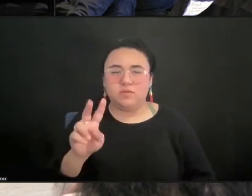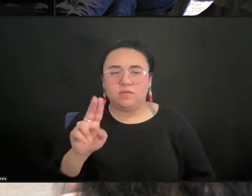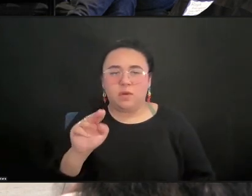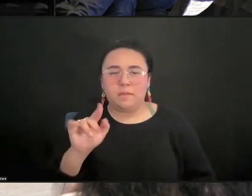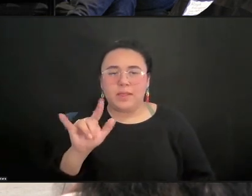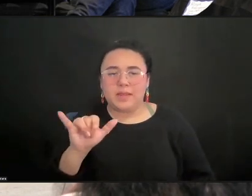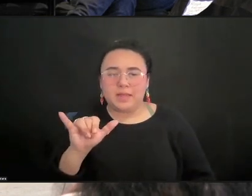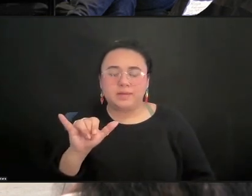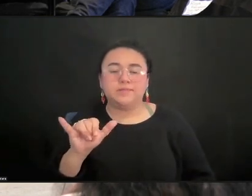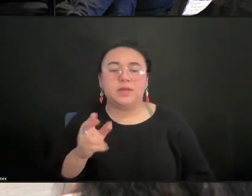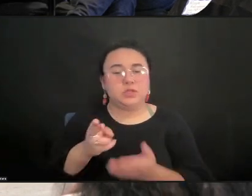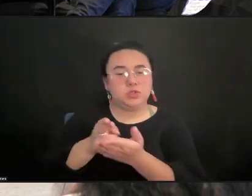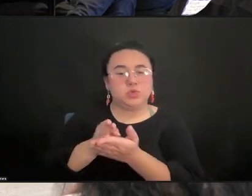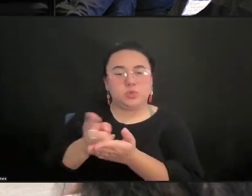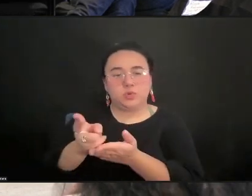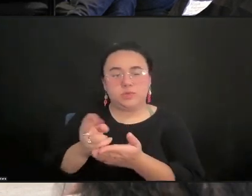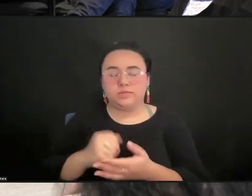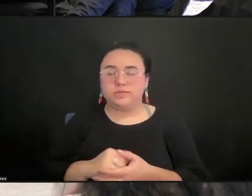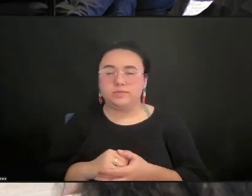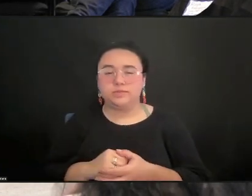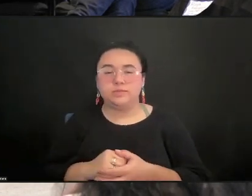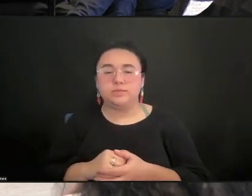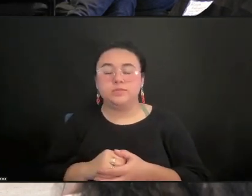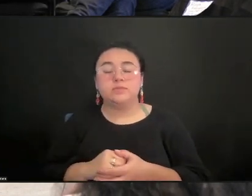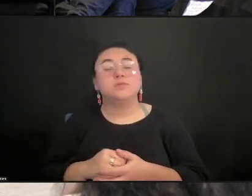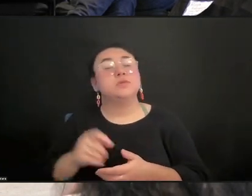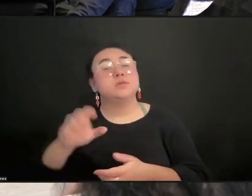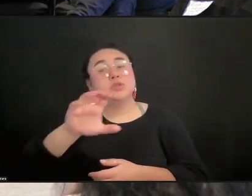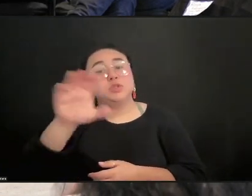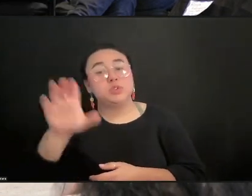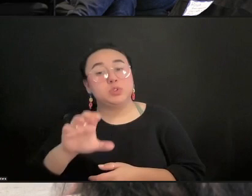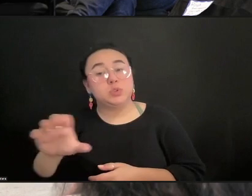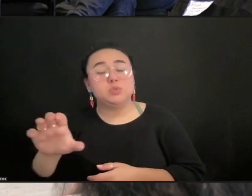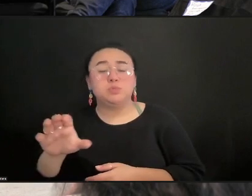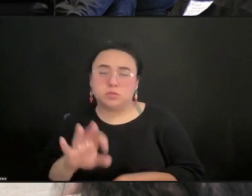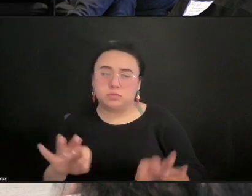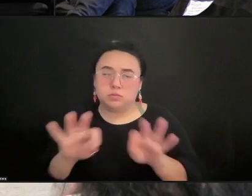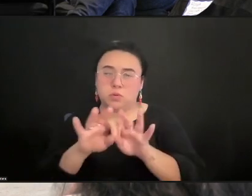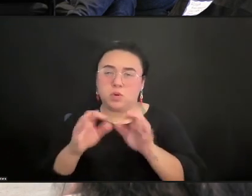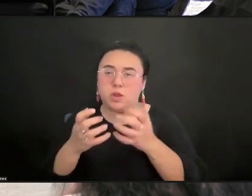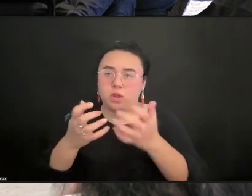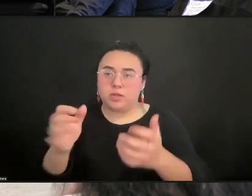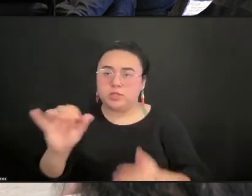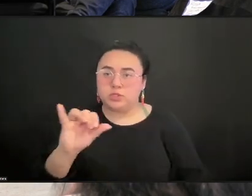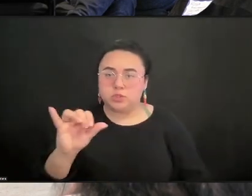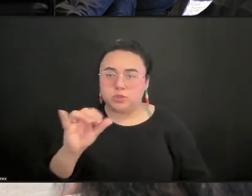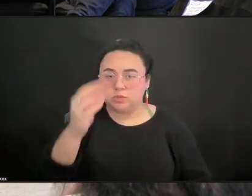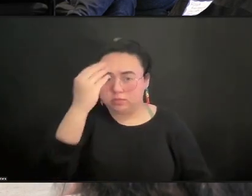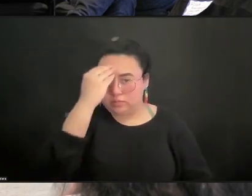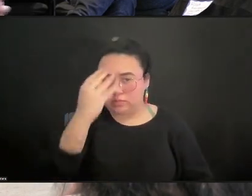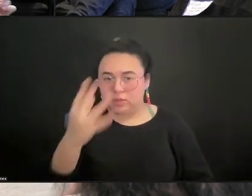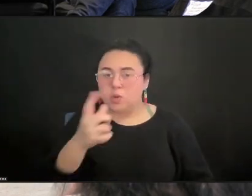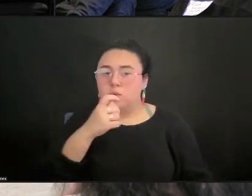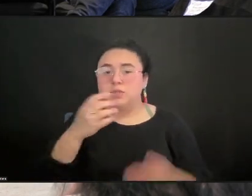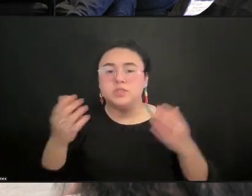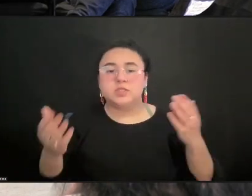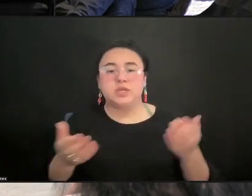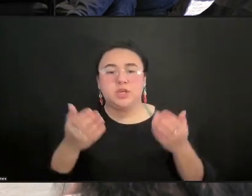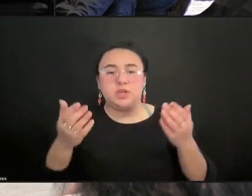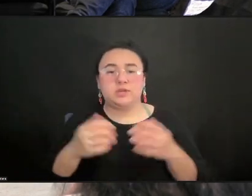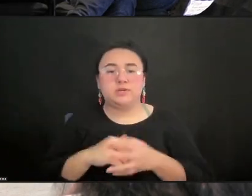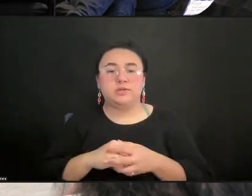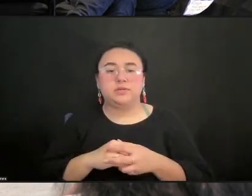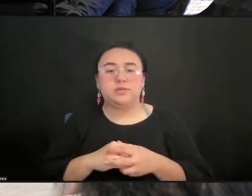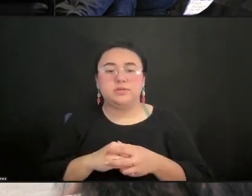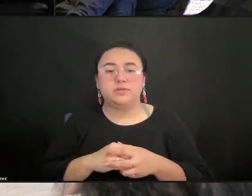As we have an equally important audience on Zoom, I'd like to start by letting everyone know who is here in the conversation circle. I'd like to